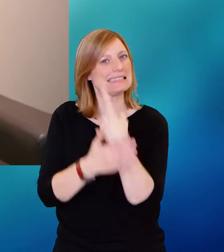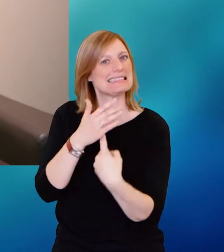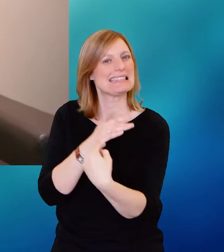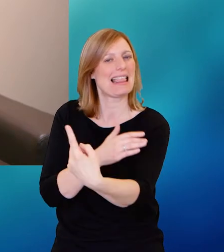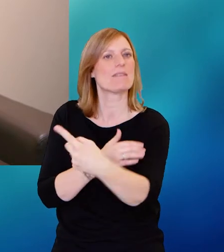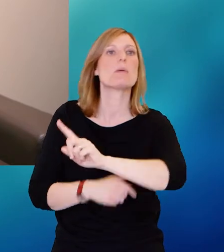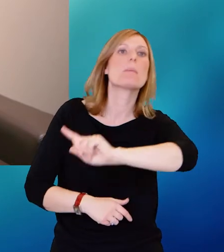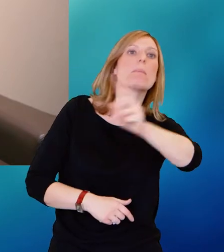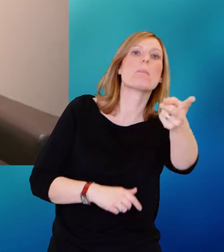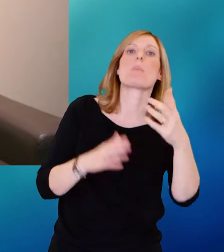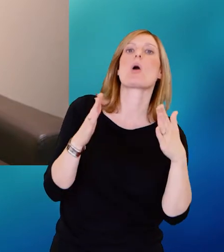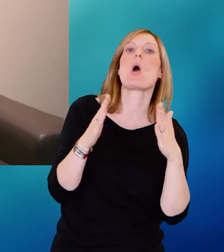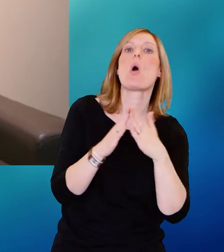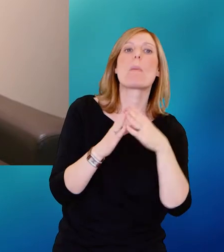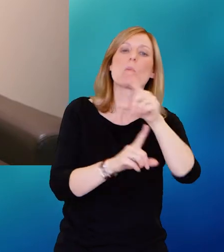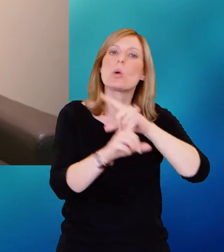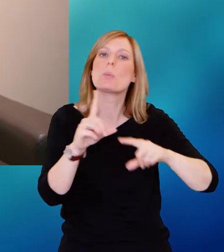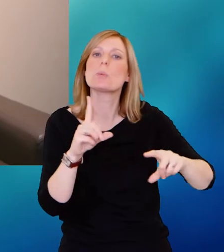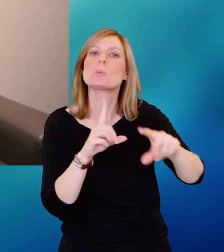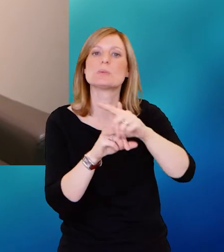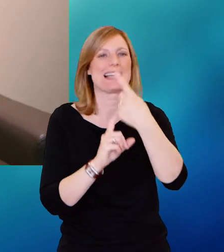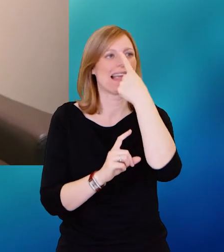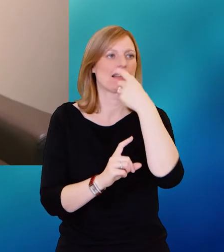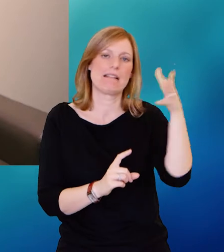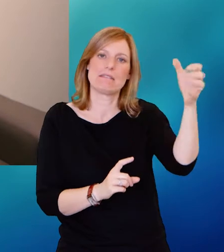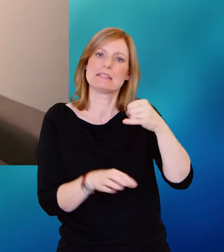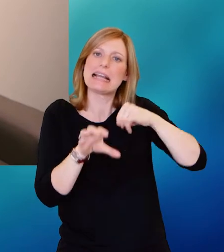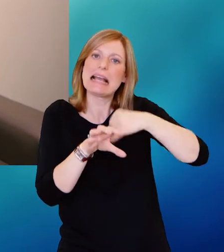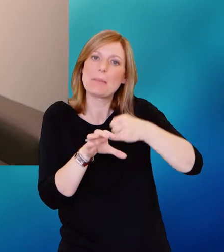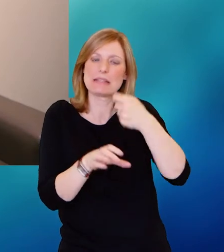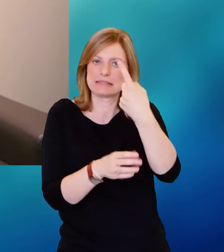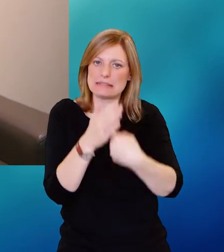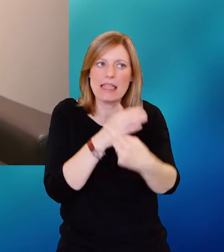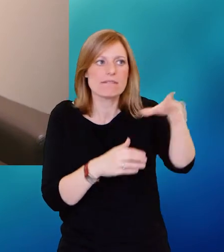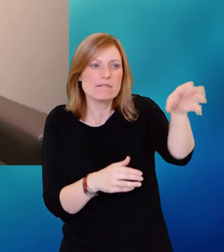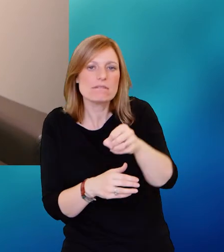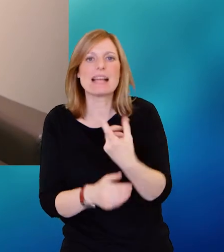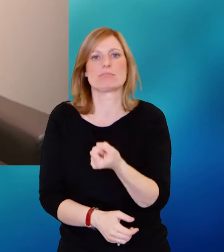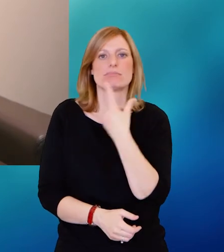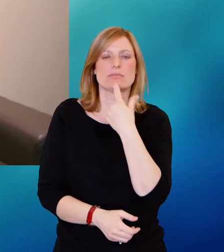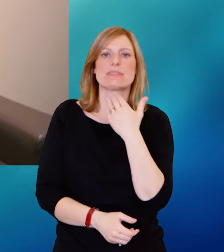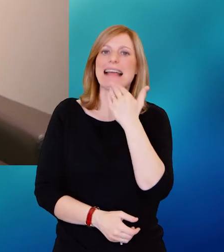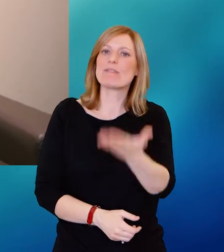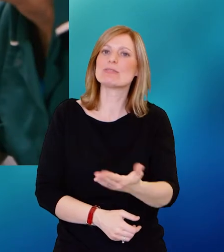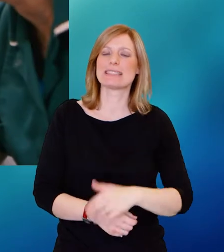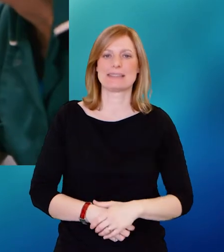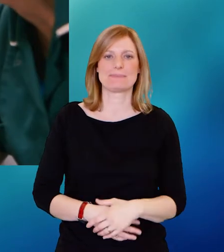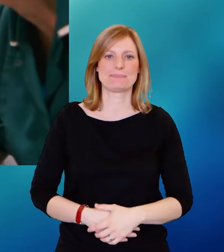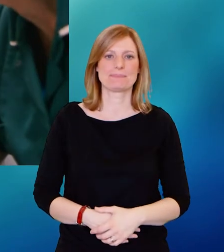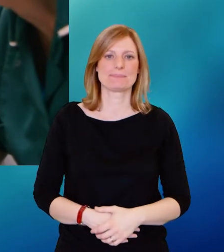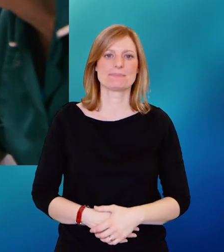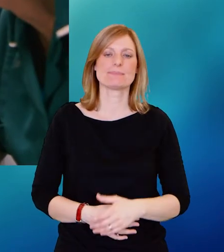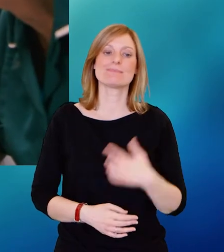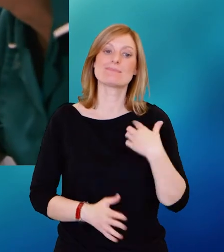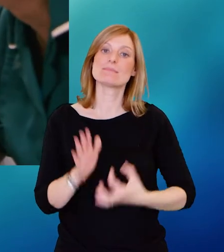in preparation for when they enter the community and they will be getting their medicines from the chemist a month at a time. The progress